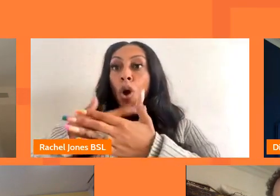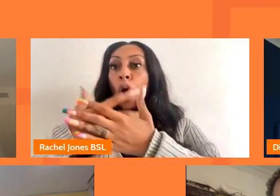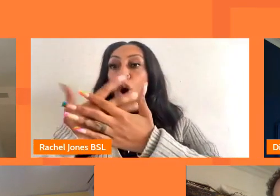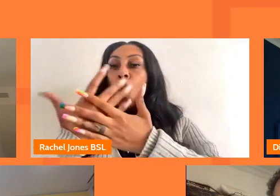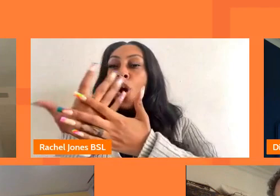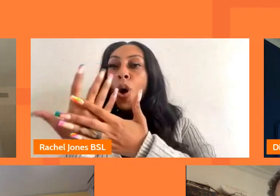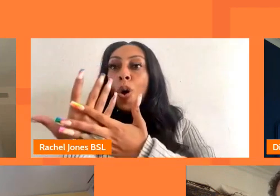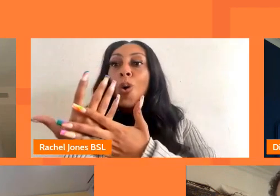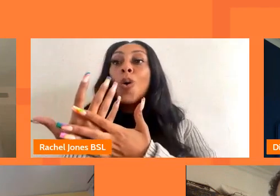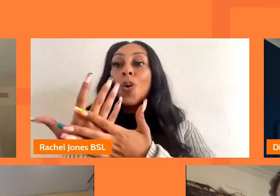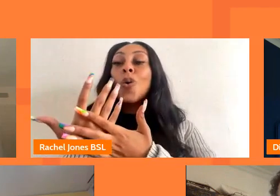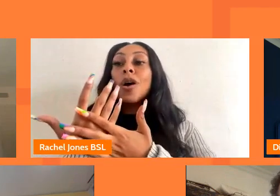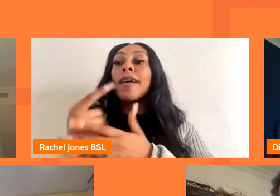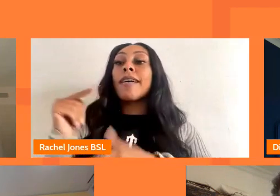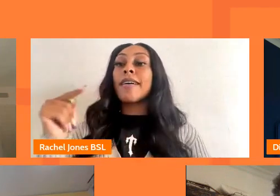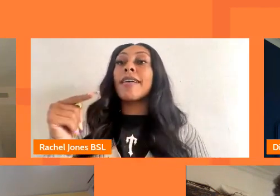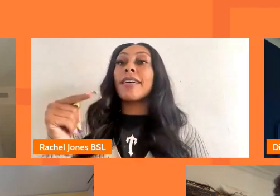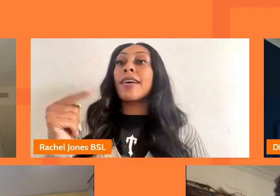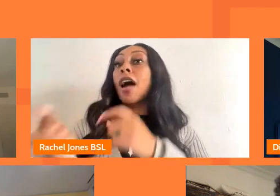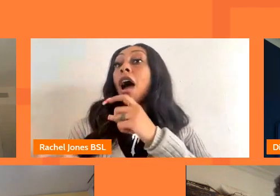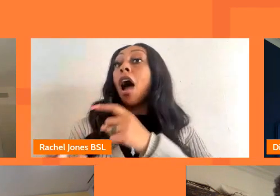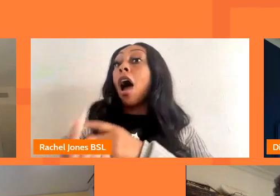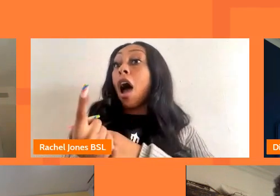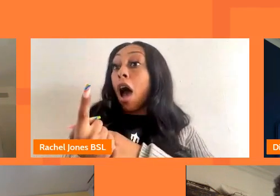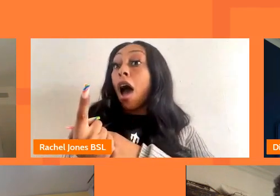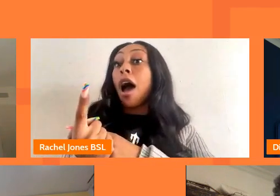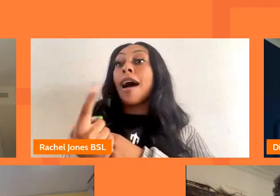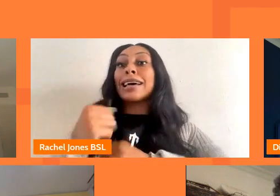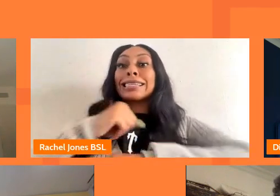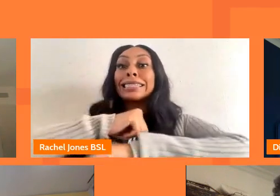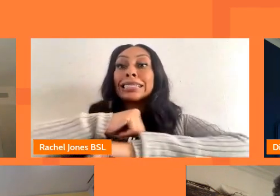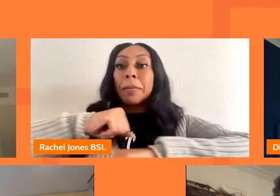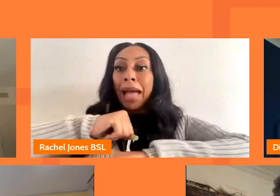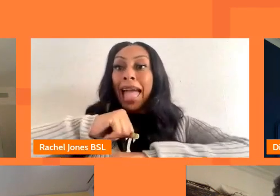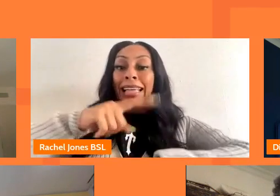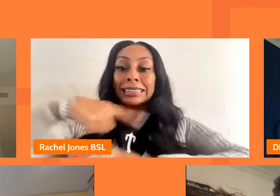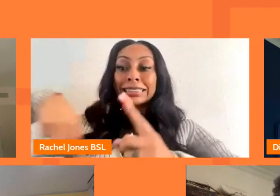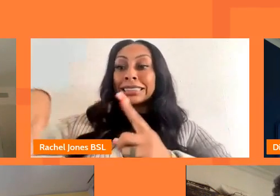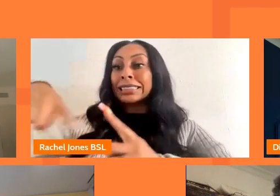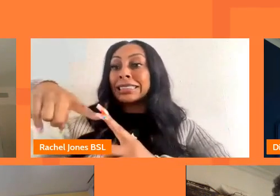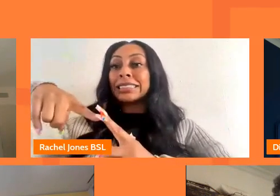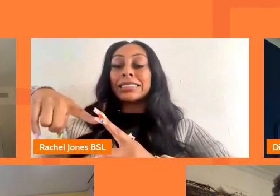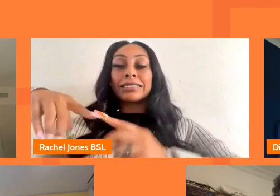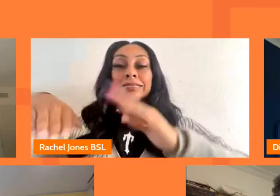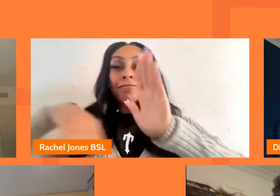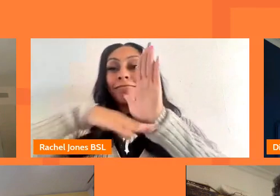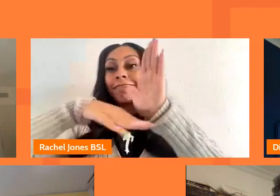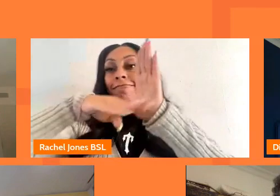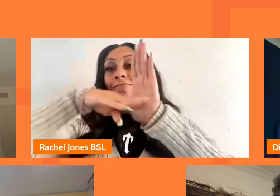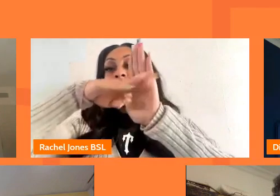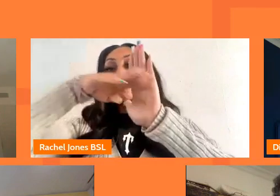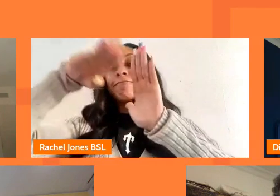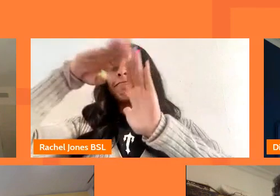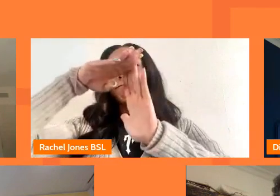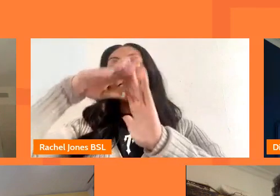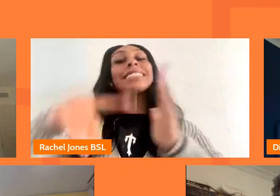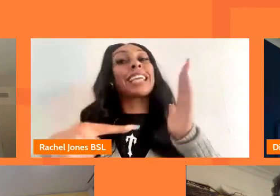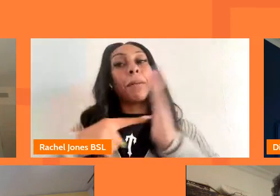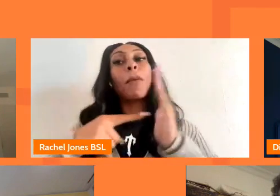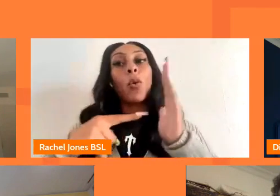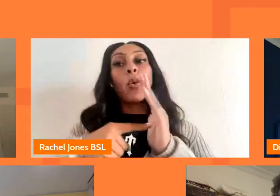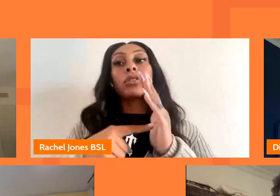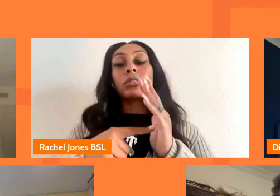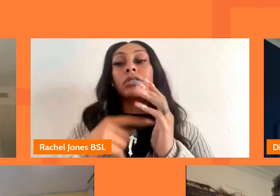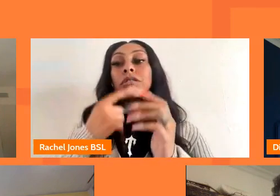think having those uh opportunities and those spaces um on all levels are a really important part of the picture